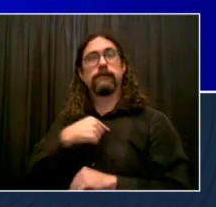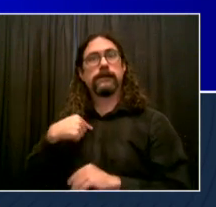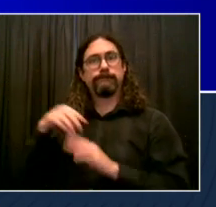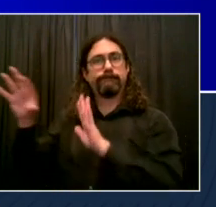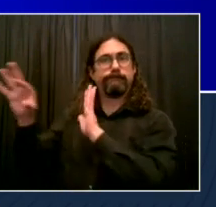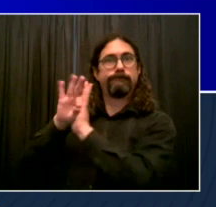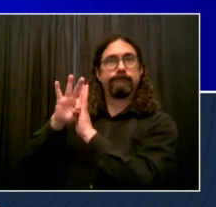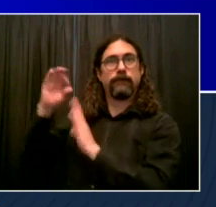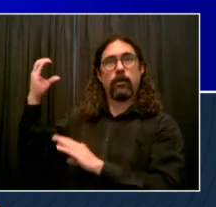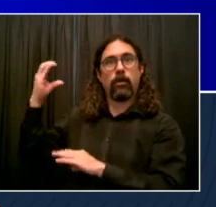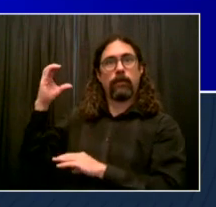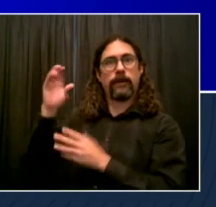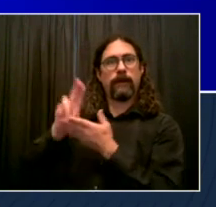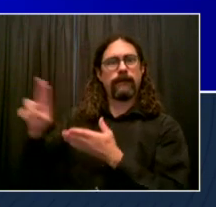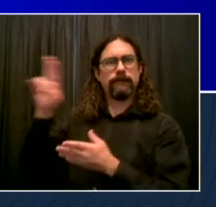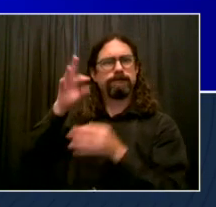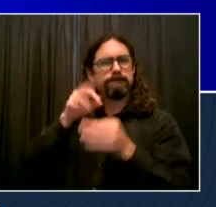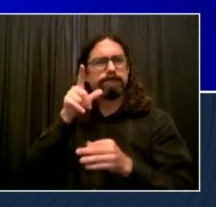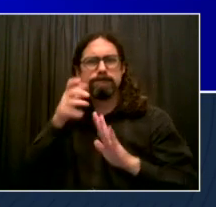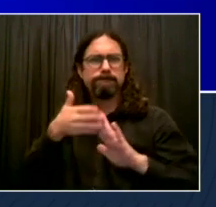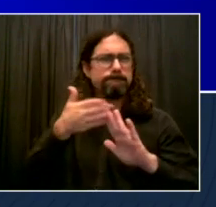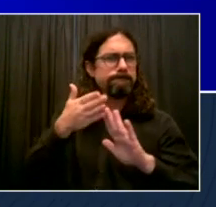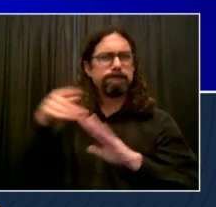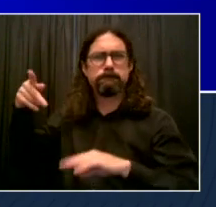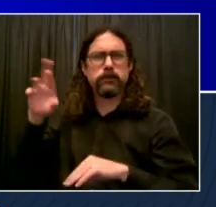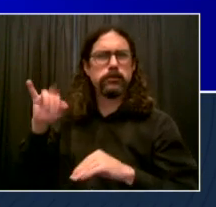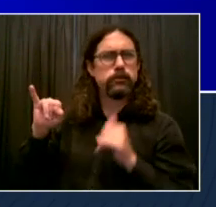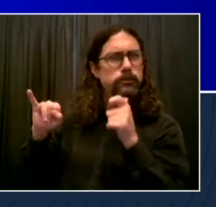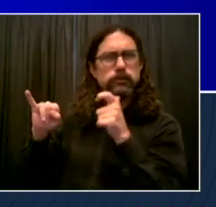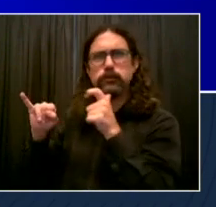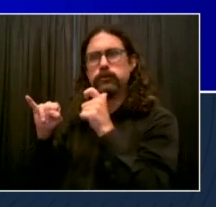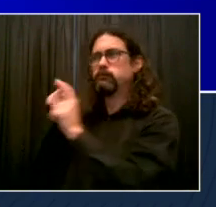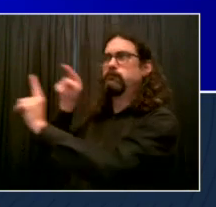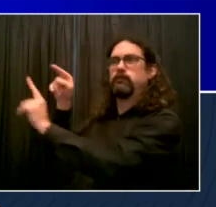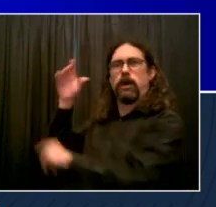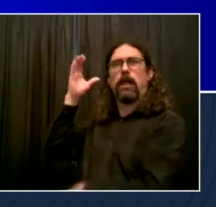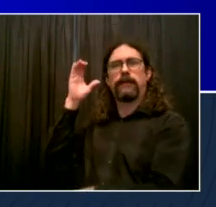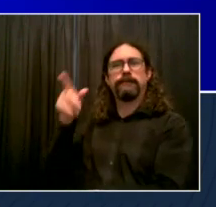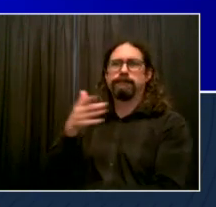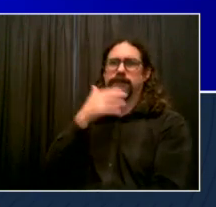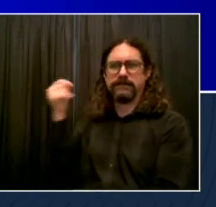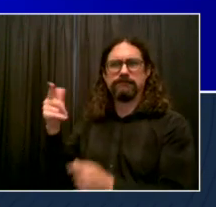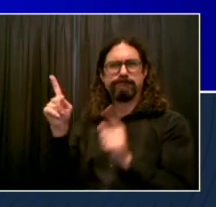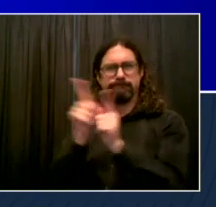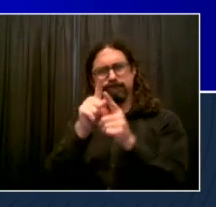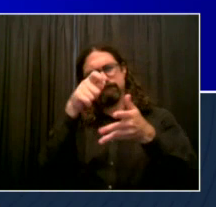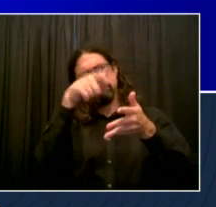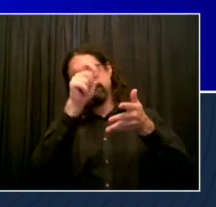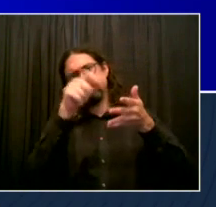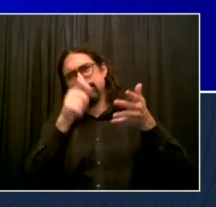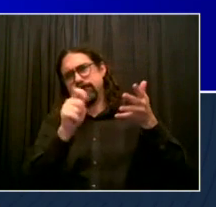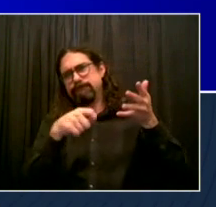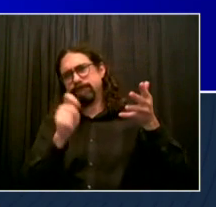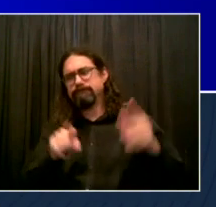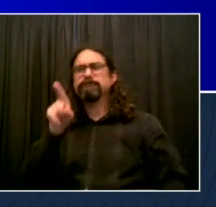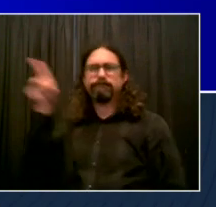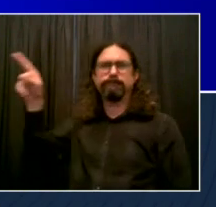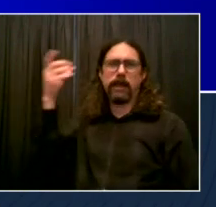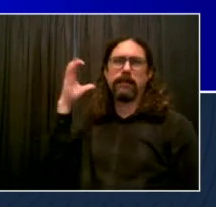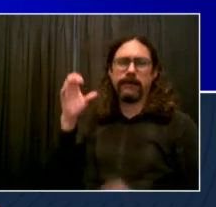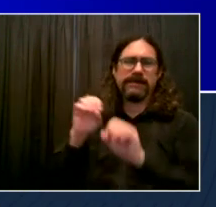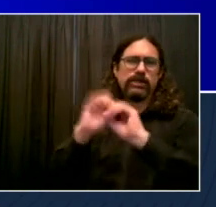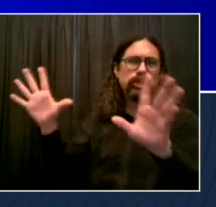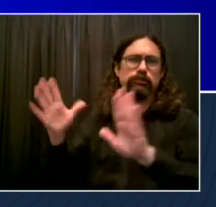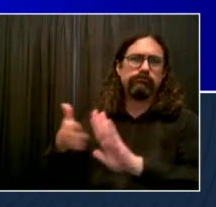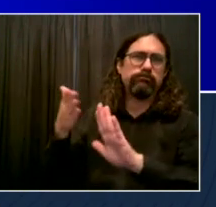us, protect us against the potential of pandemics in the future, help us to stop the pandemics of the future or worst